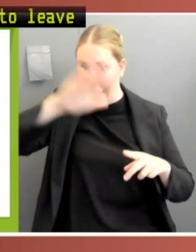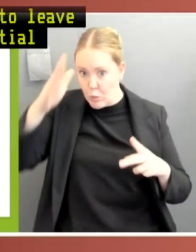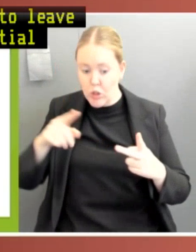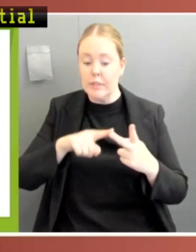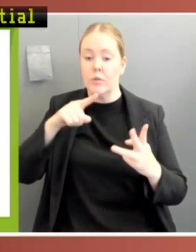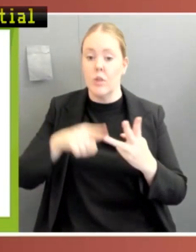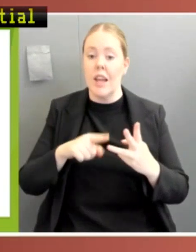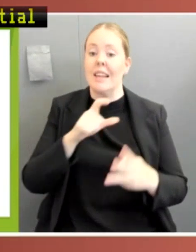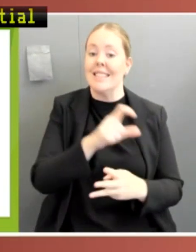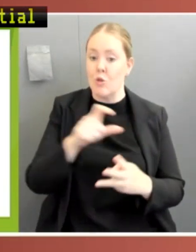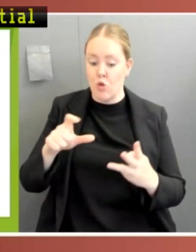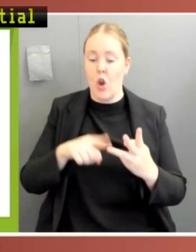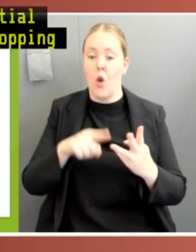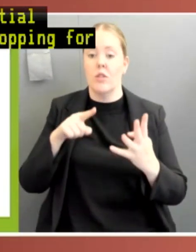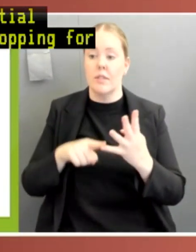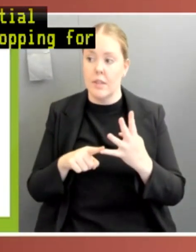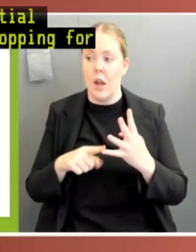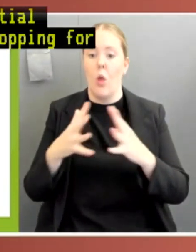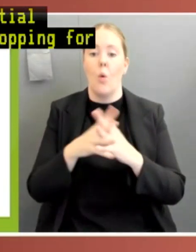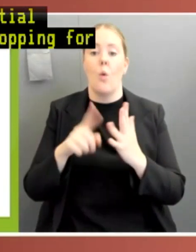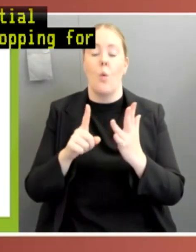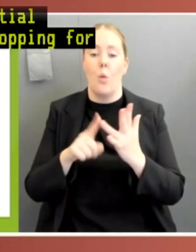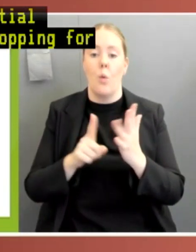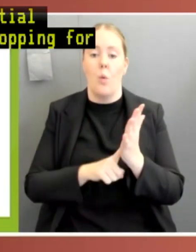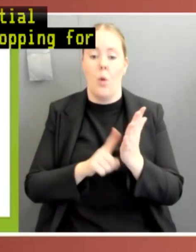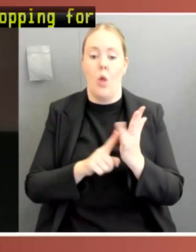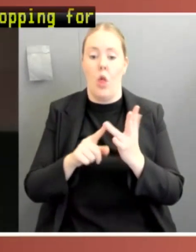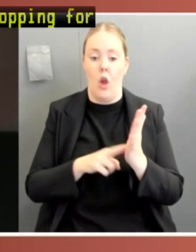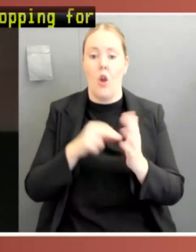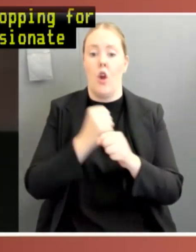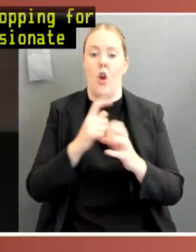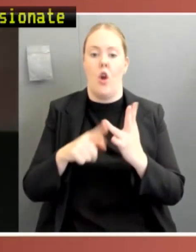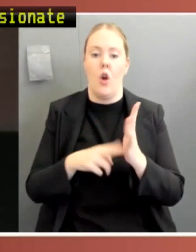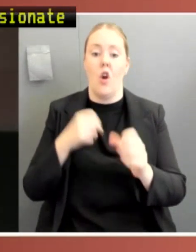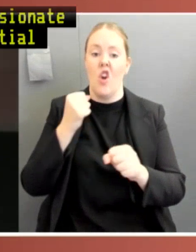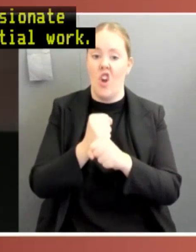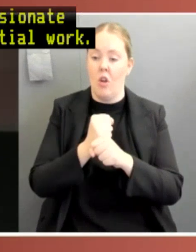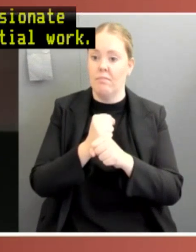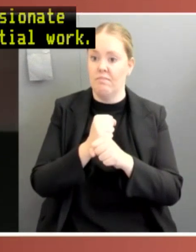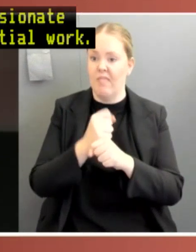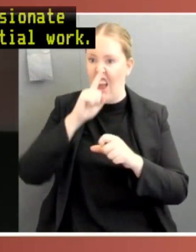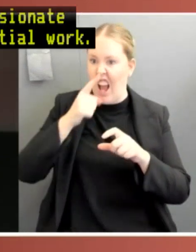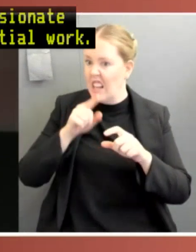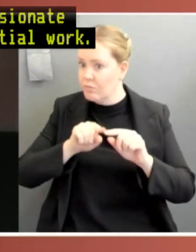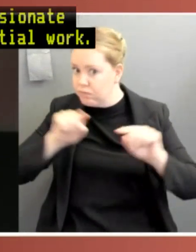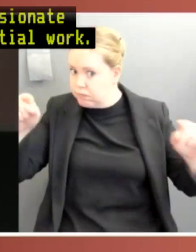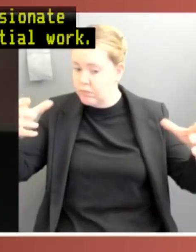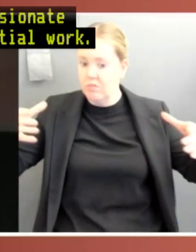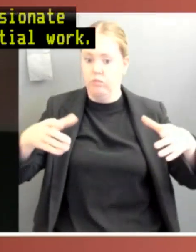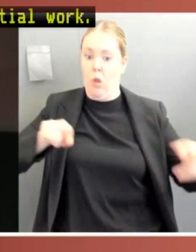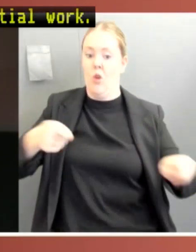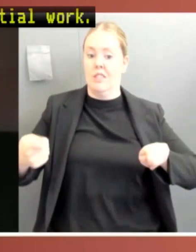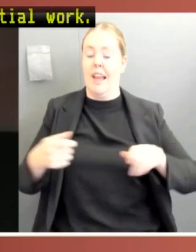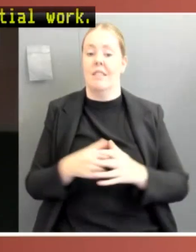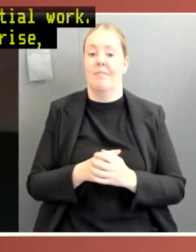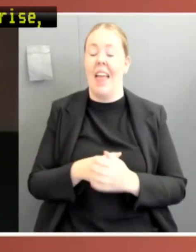medical care, compassionate needs, exercise and essential work. Case numbers continued to rise, however, and the lockdown was